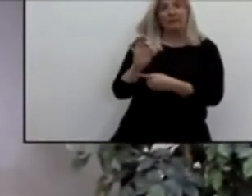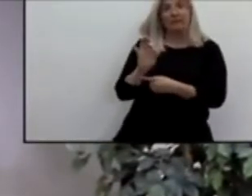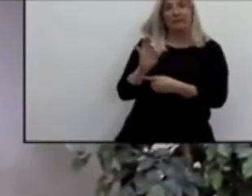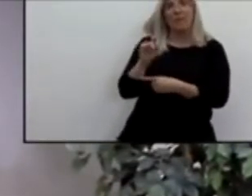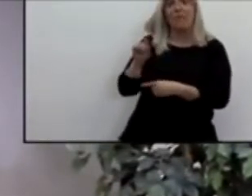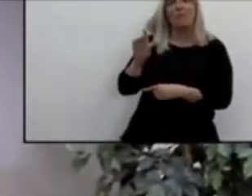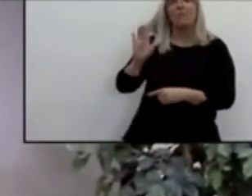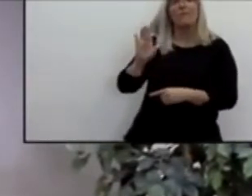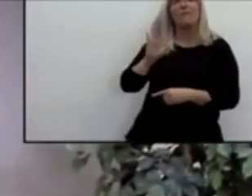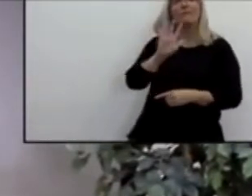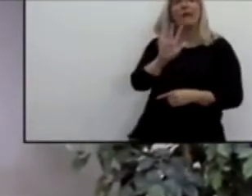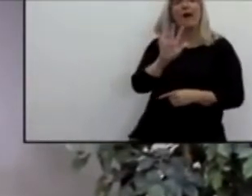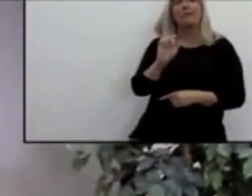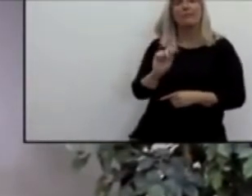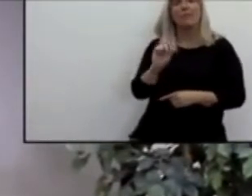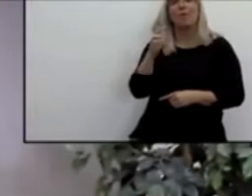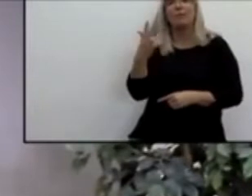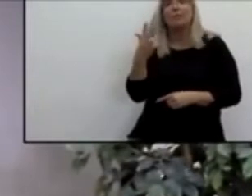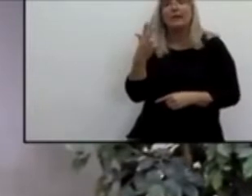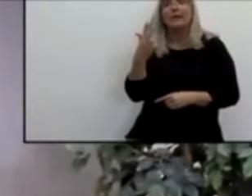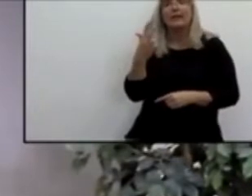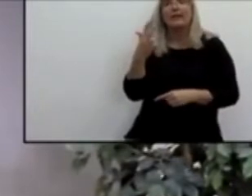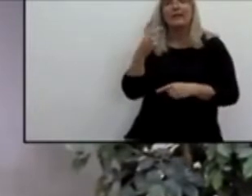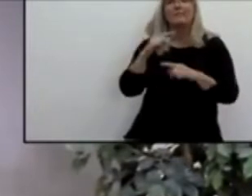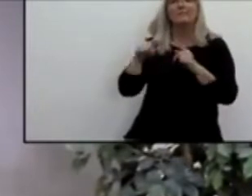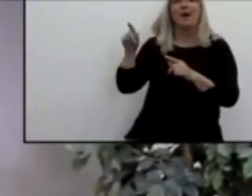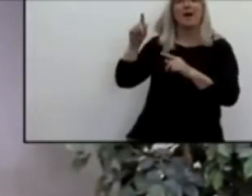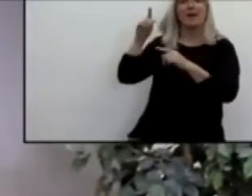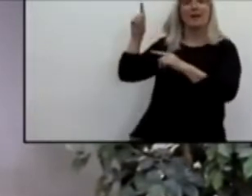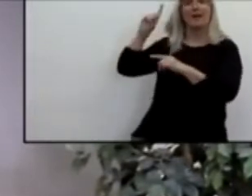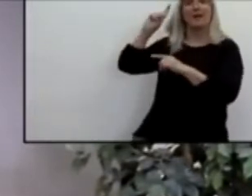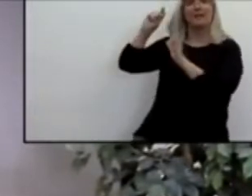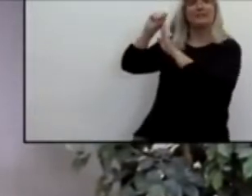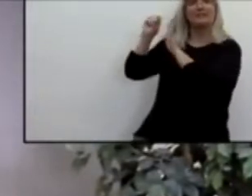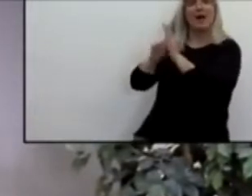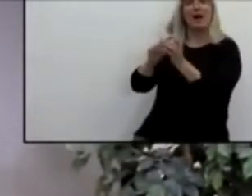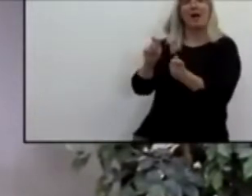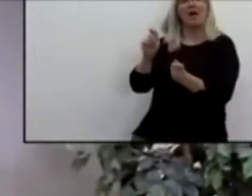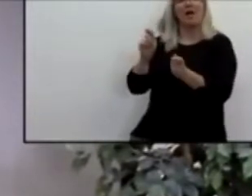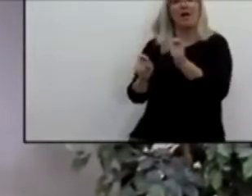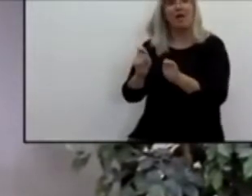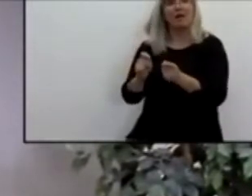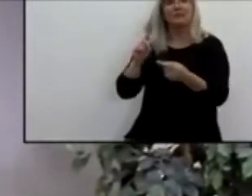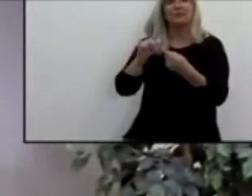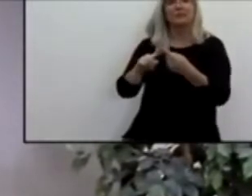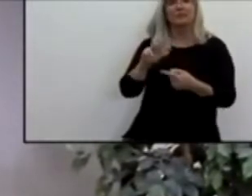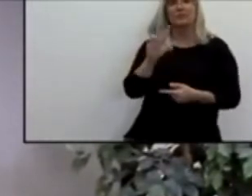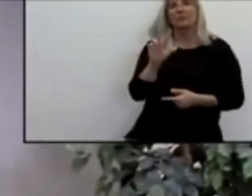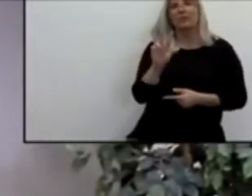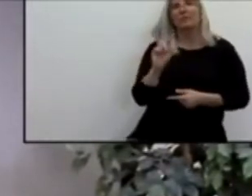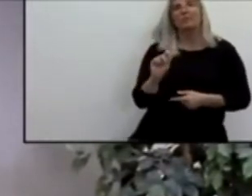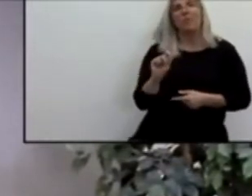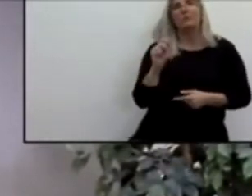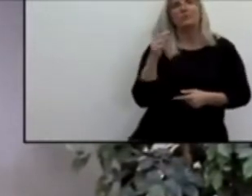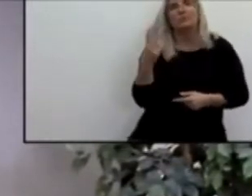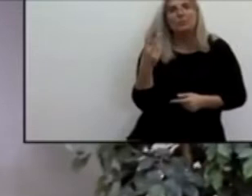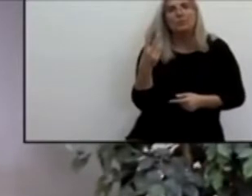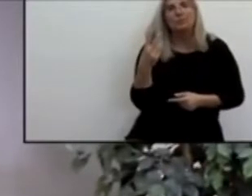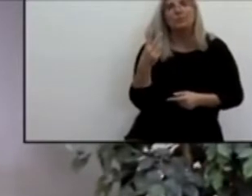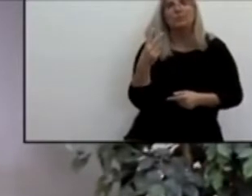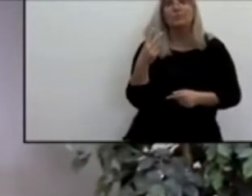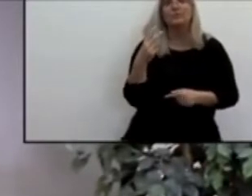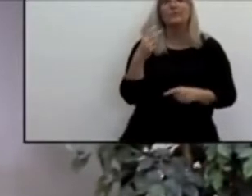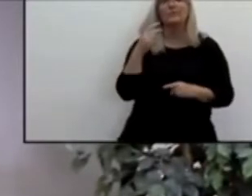but their adjusted number is 3.2, which is under 3.9. So that allowed them. So why is San